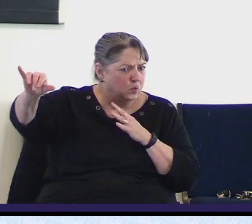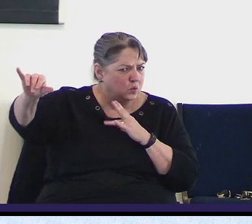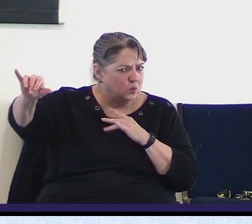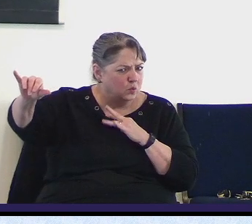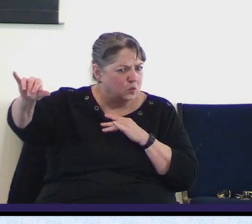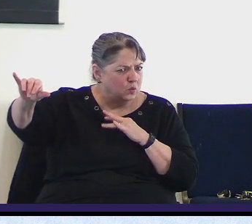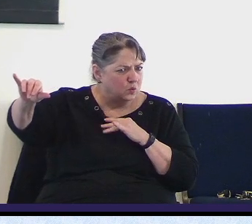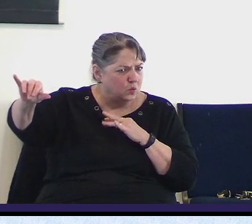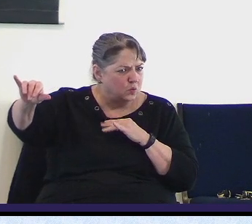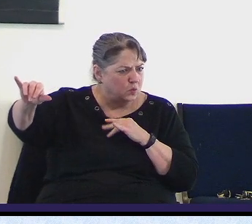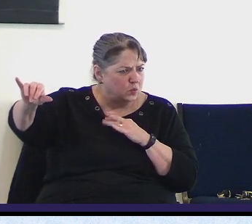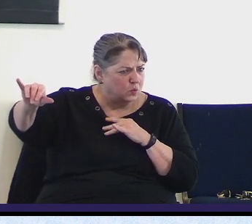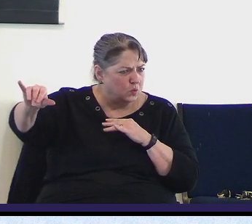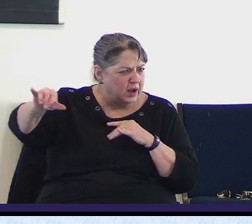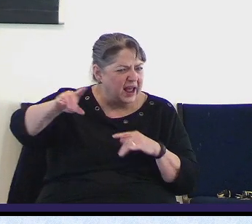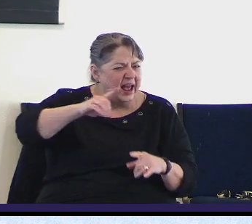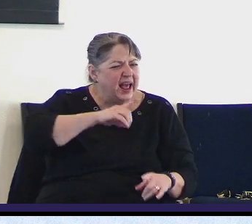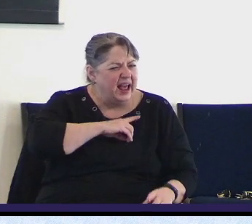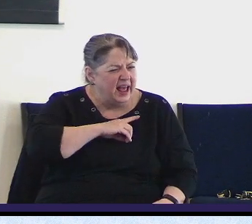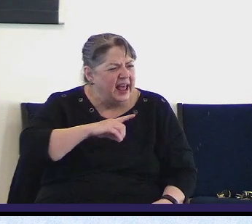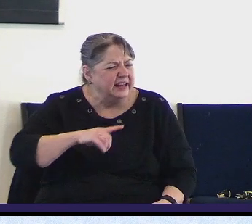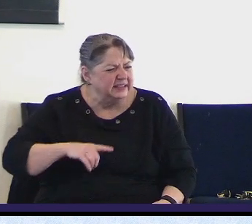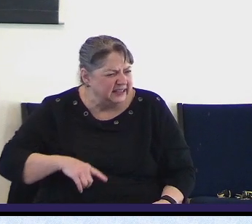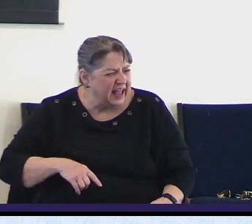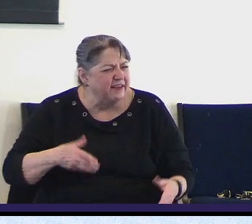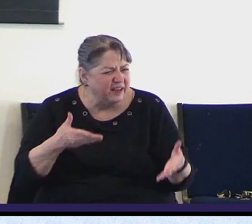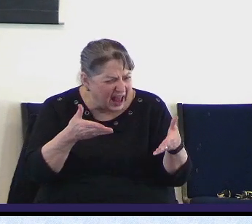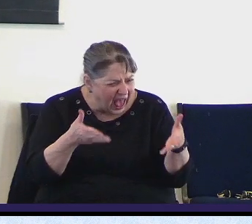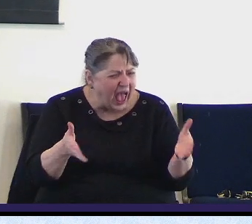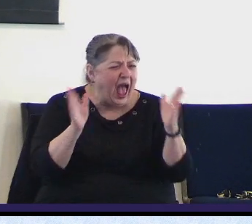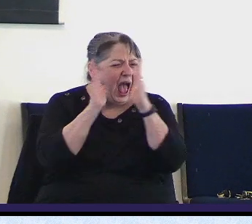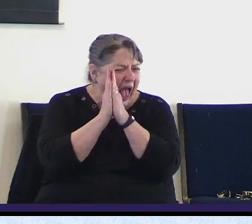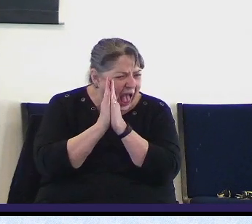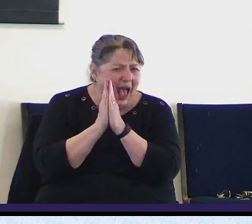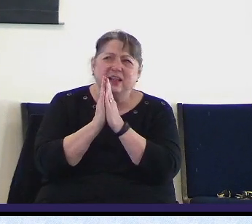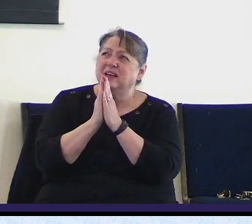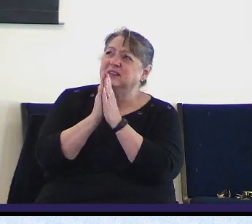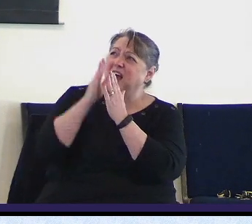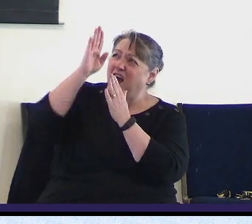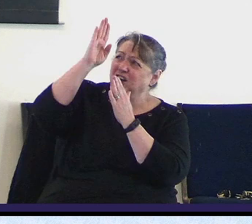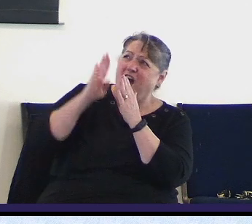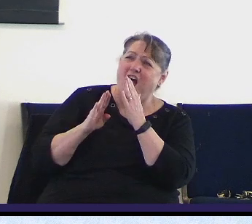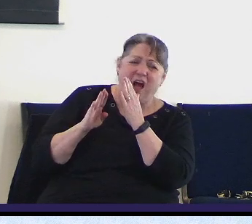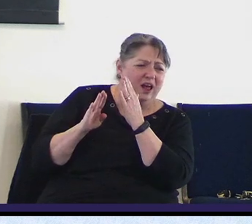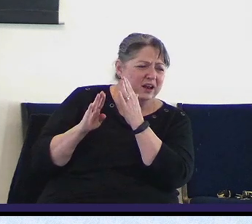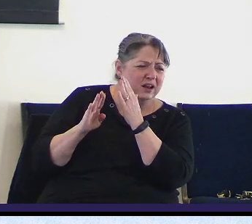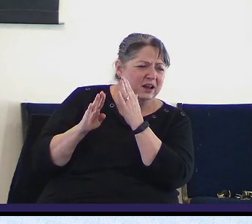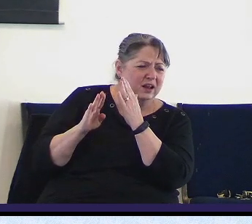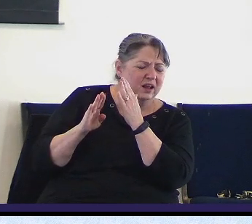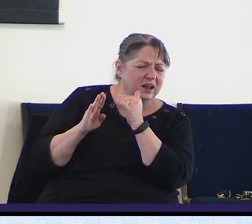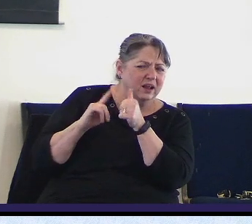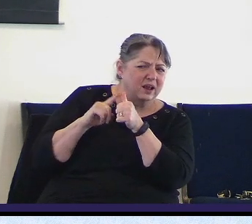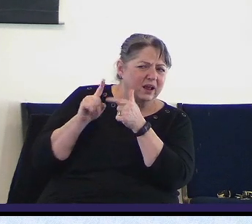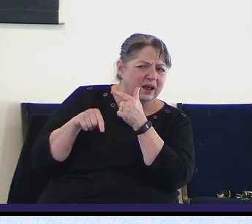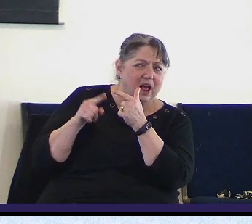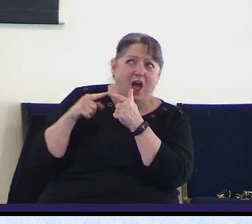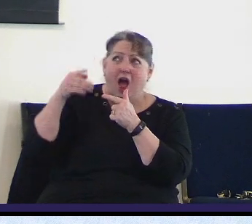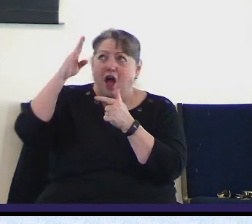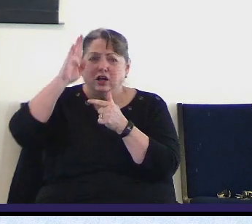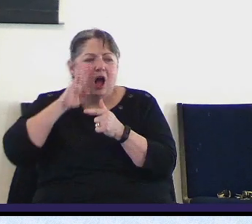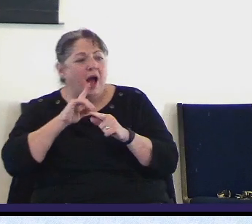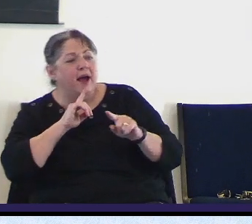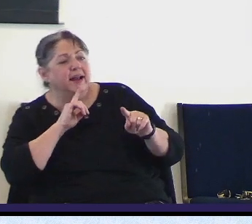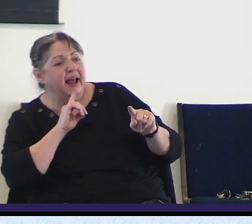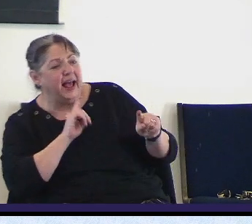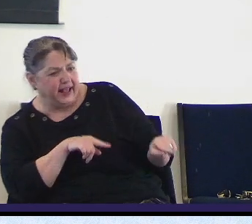makes this plea right he he makes this plea this petition before the Lord and then God provides the